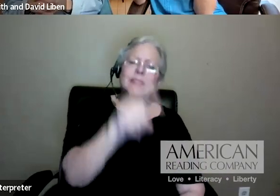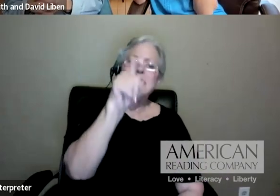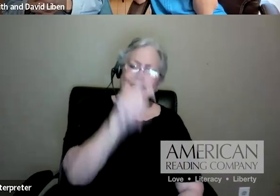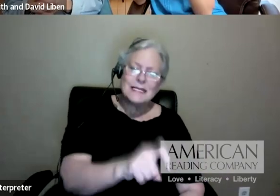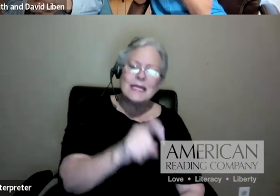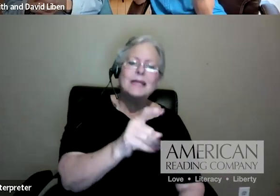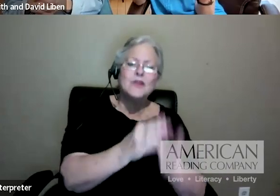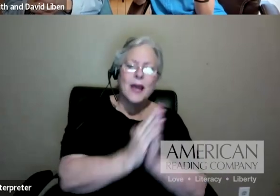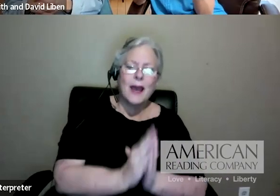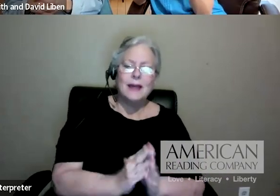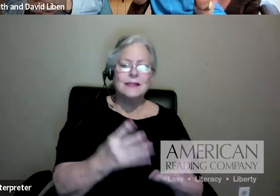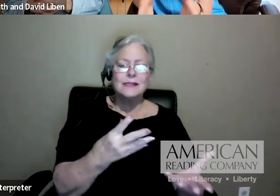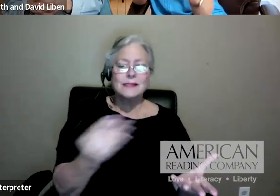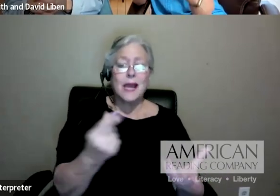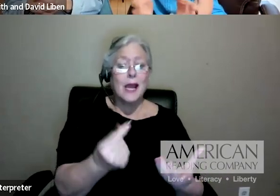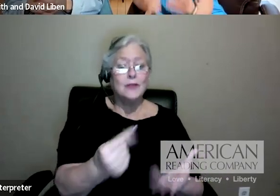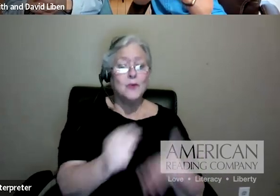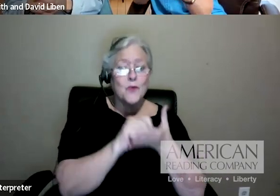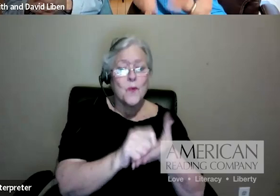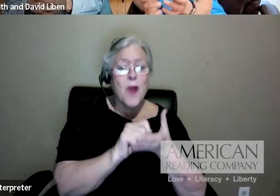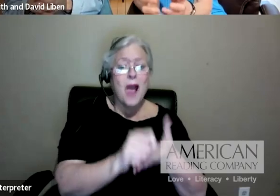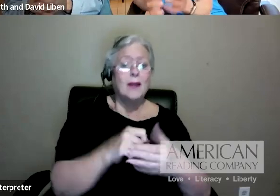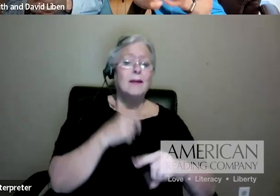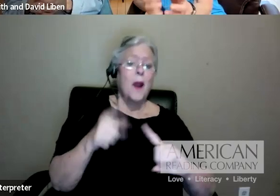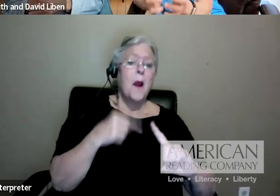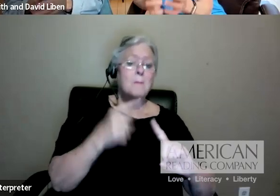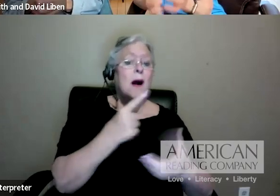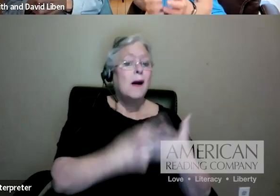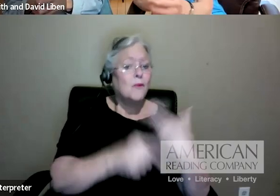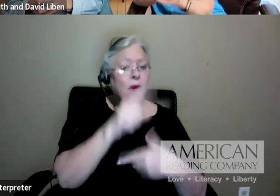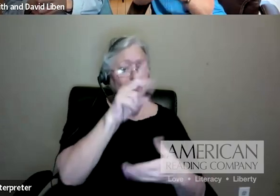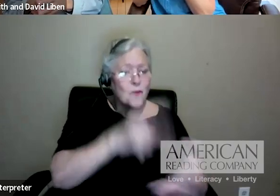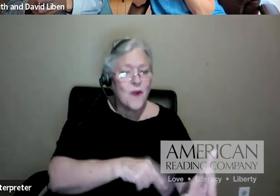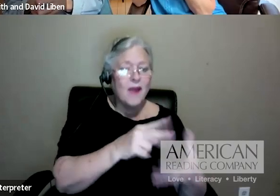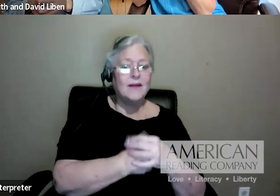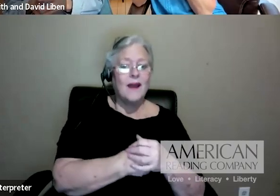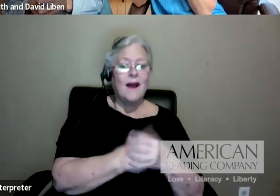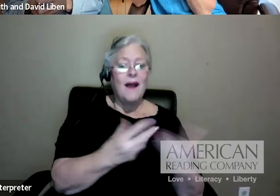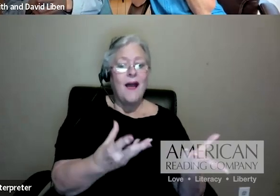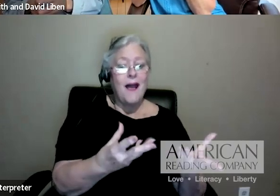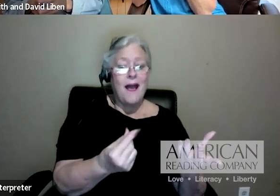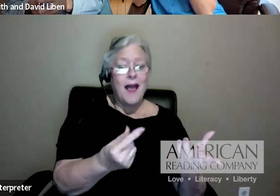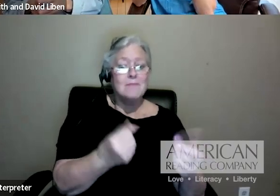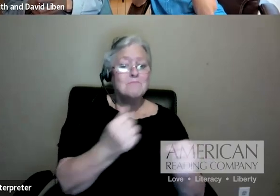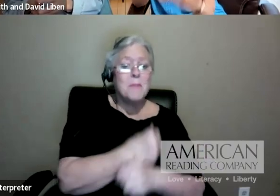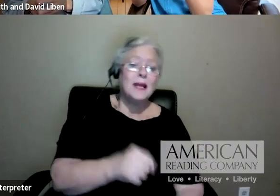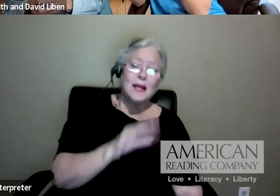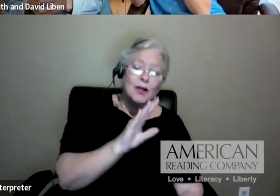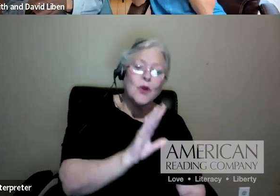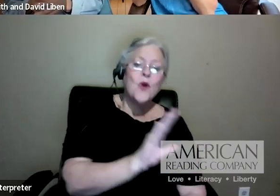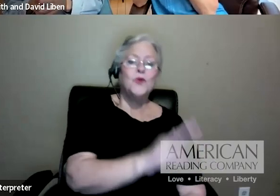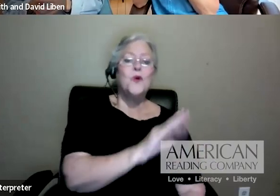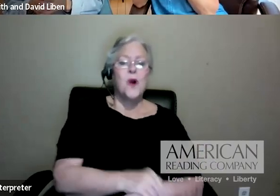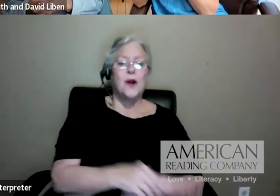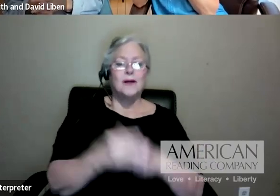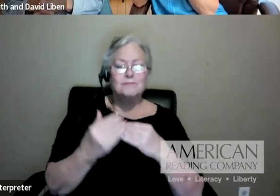text. So just throw out 90% and make it your own, you know, your own unique implementation. Your kids will